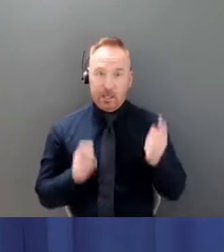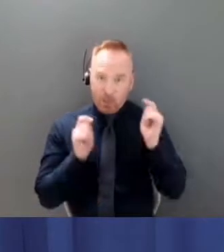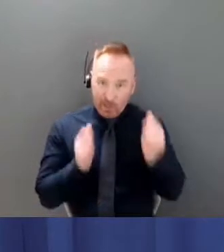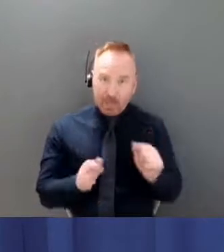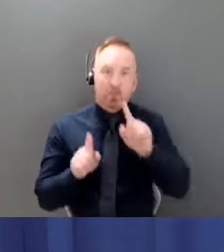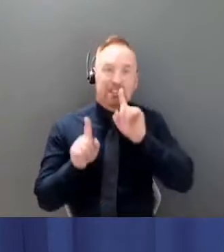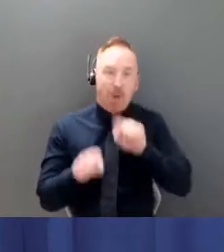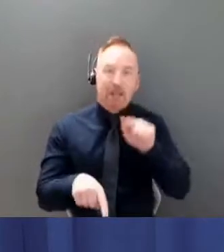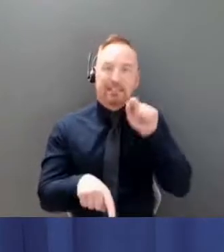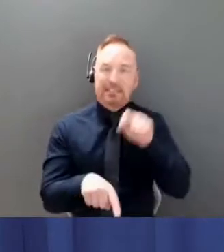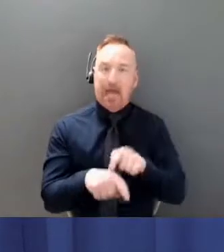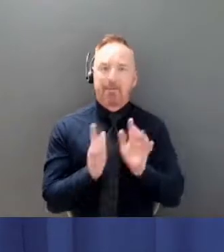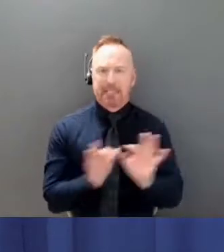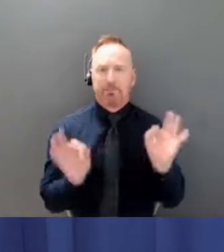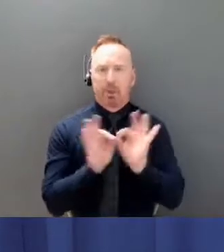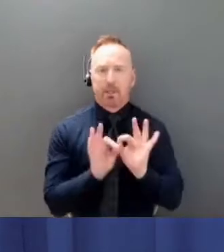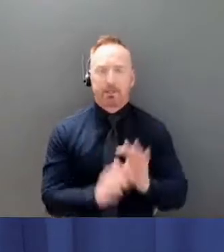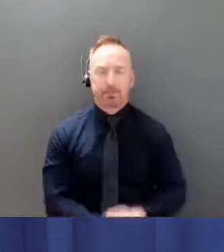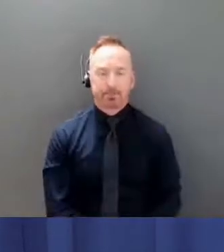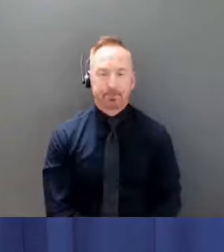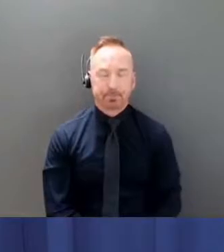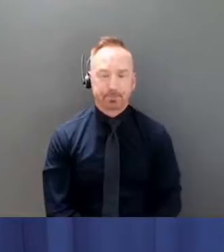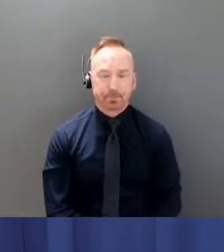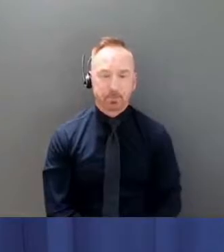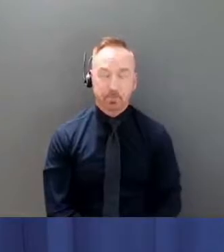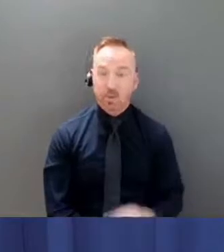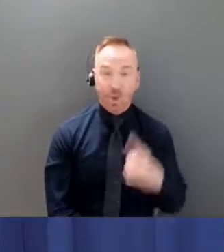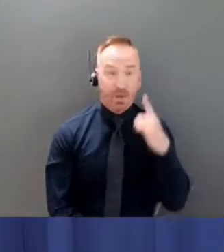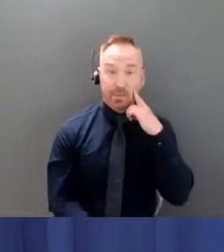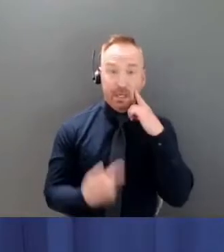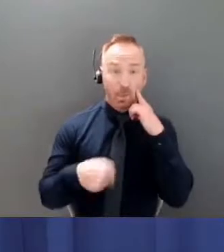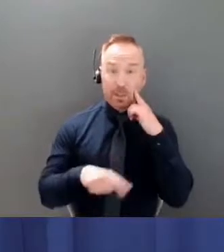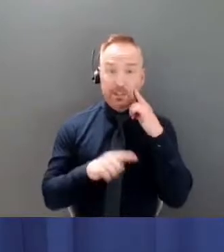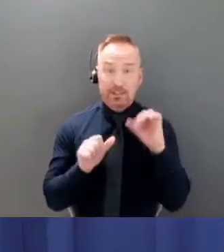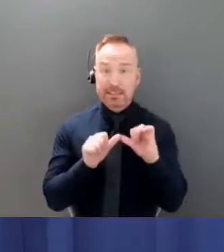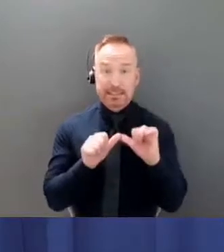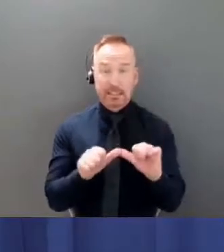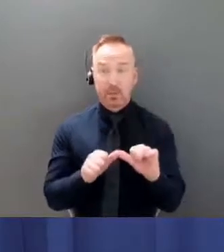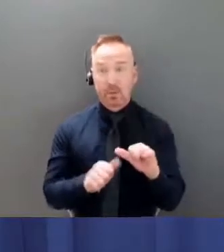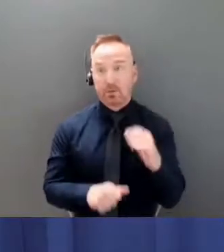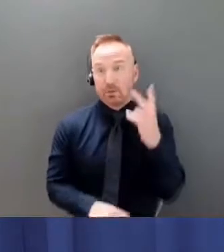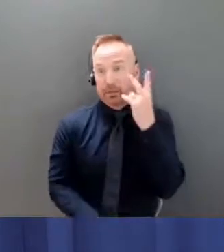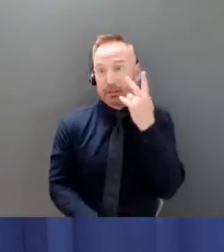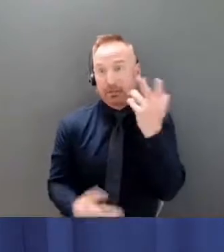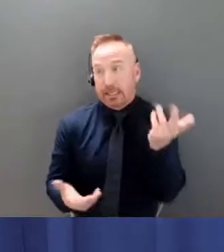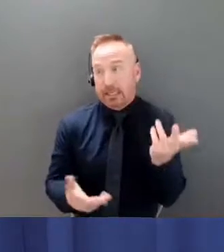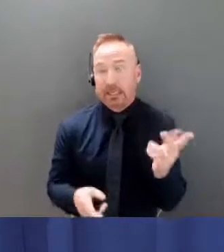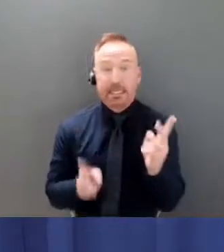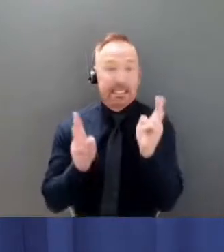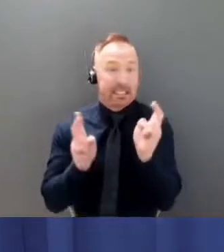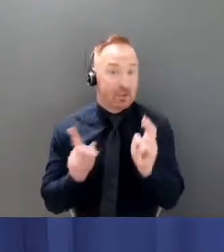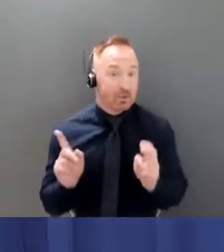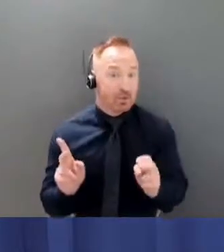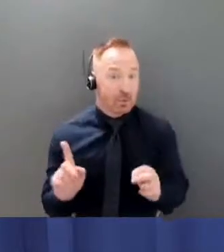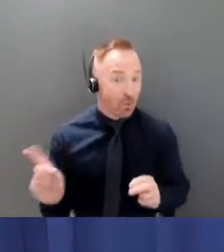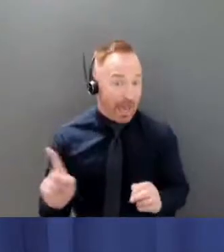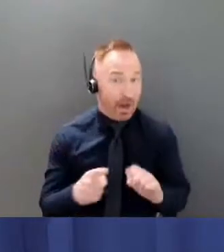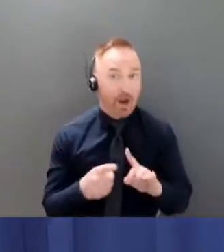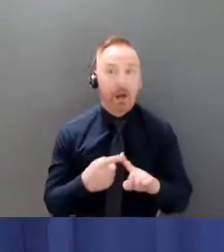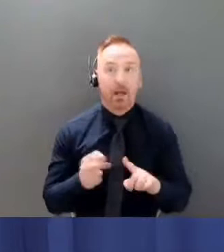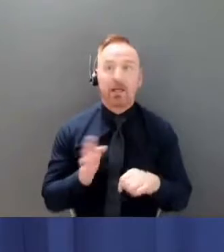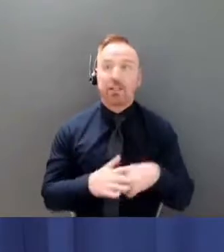important um so i think we just continue to see where where do we see issues um do we have signals that this is working happening